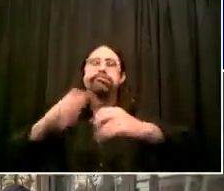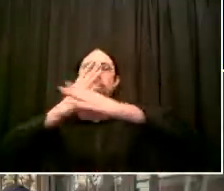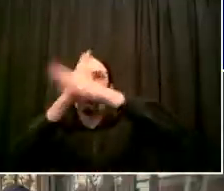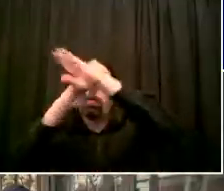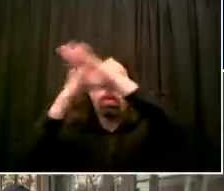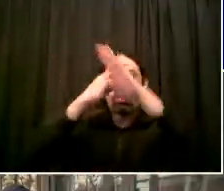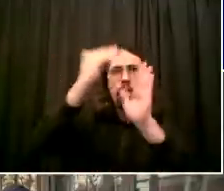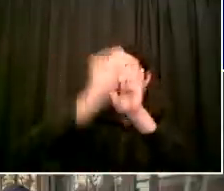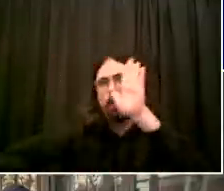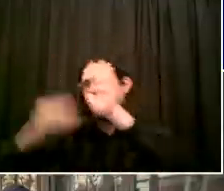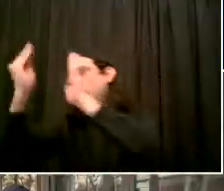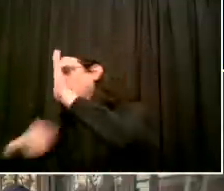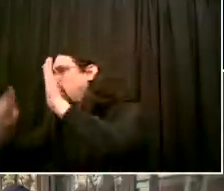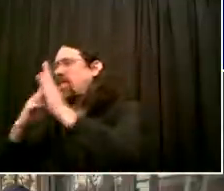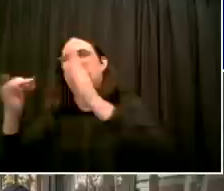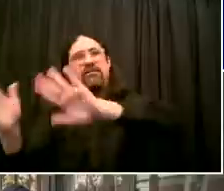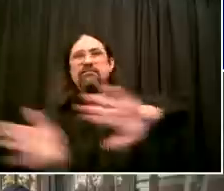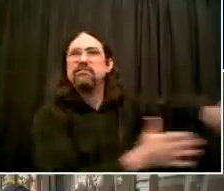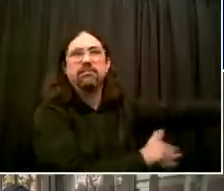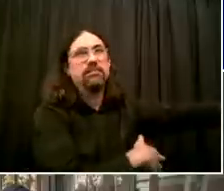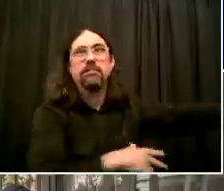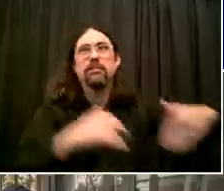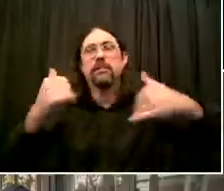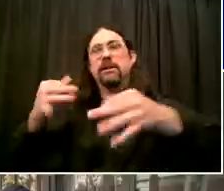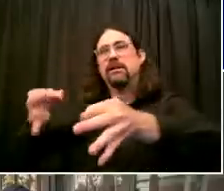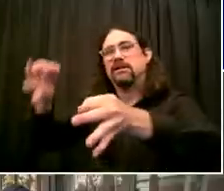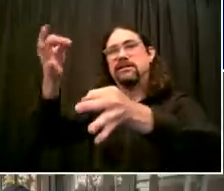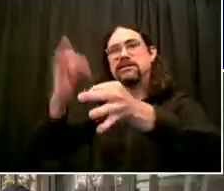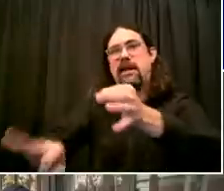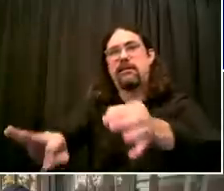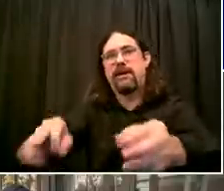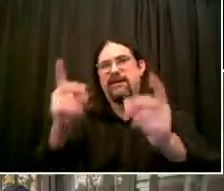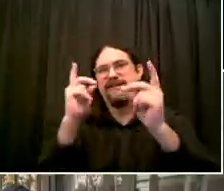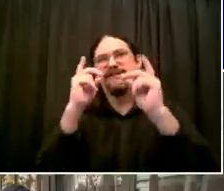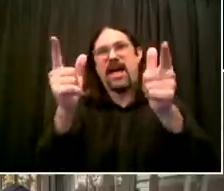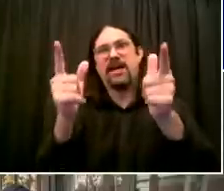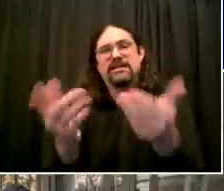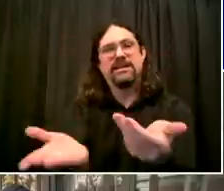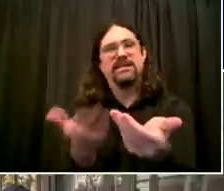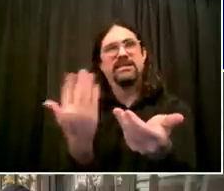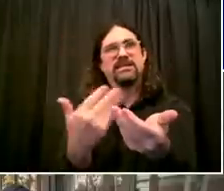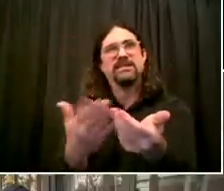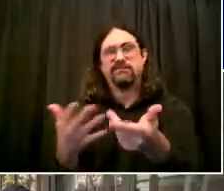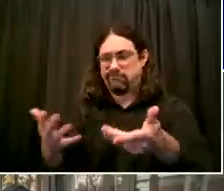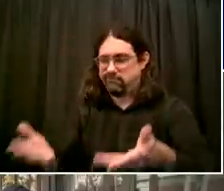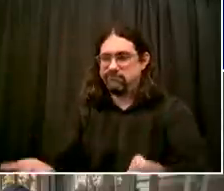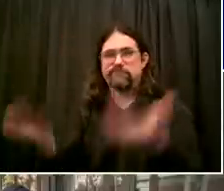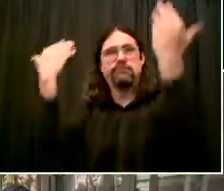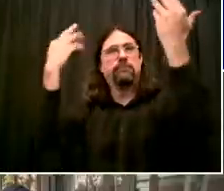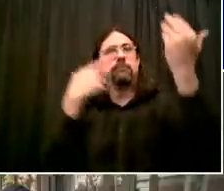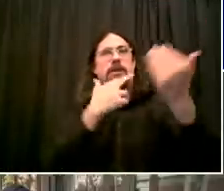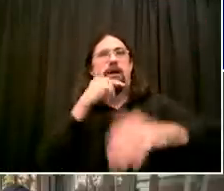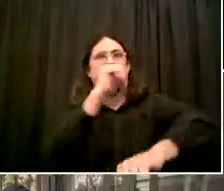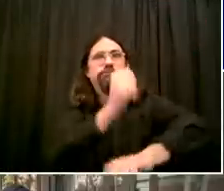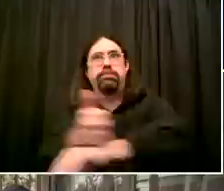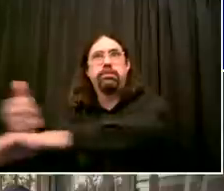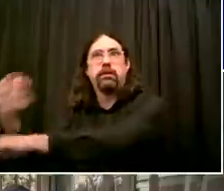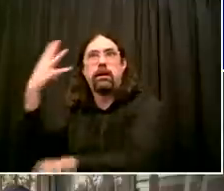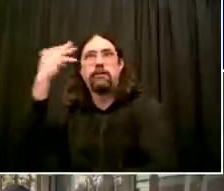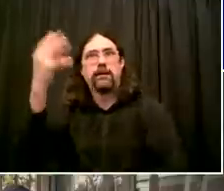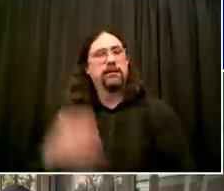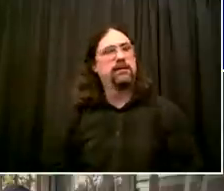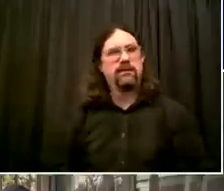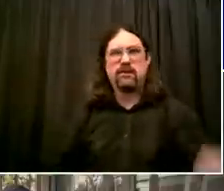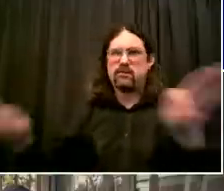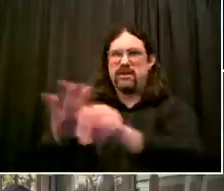step, don't make it complicated. Don't make it bureaucratic. Make it easy. I think when you see what we have here today, you're going to agree this is straightforward and easy. This